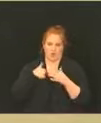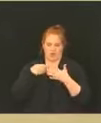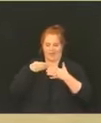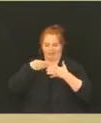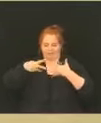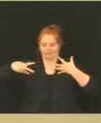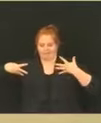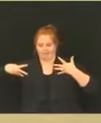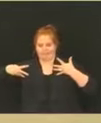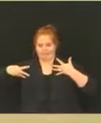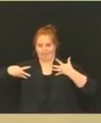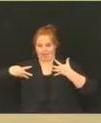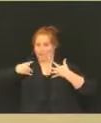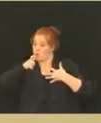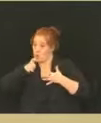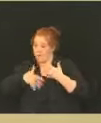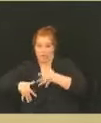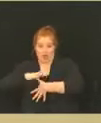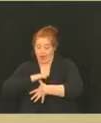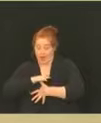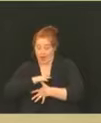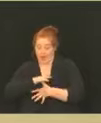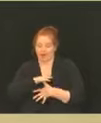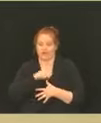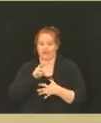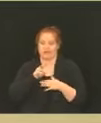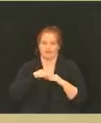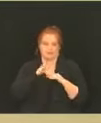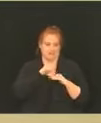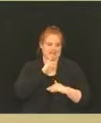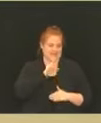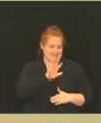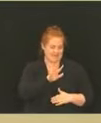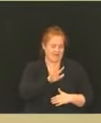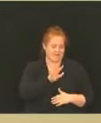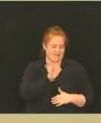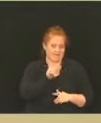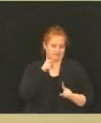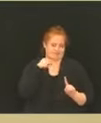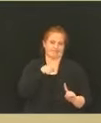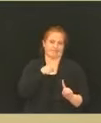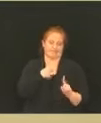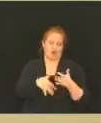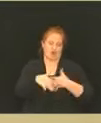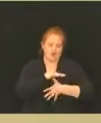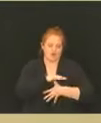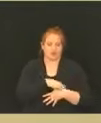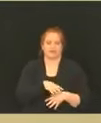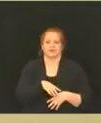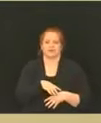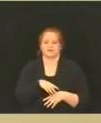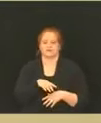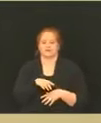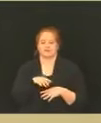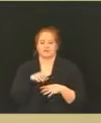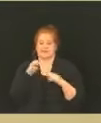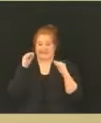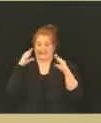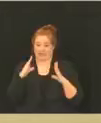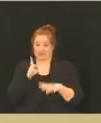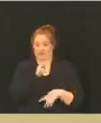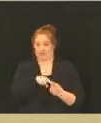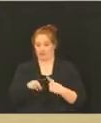group right now are people that are 65 or older. The educators K through 12